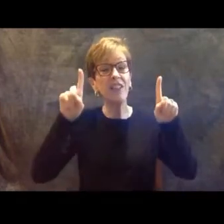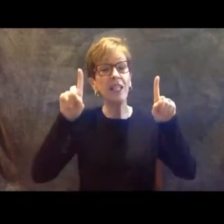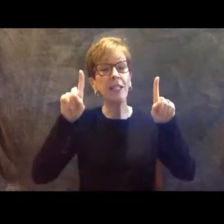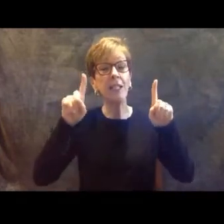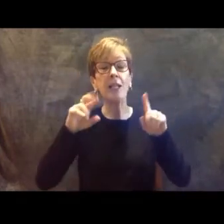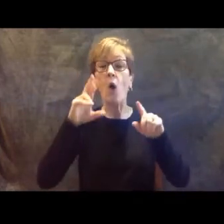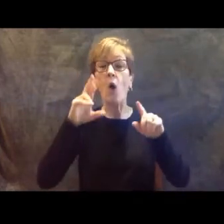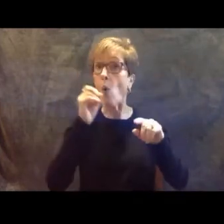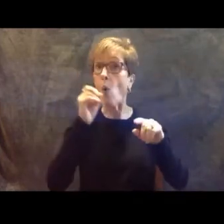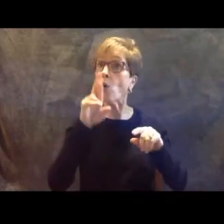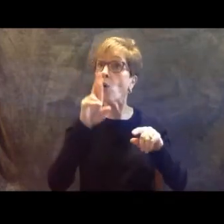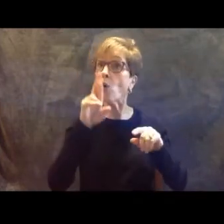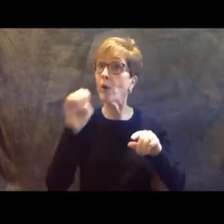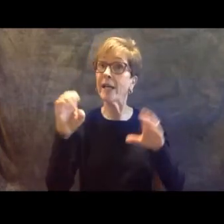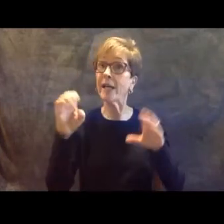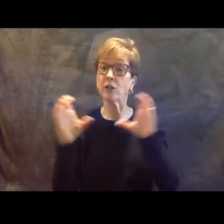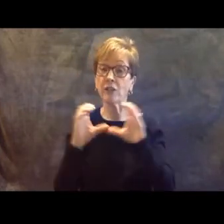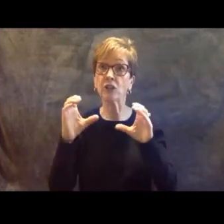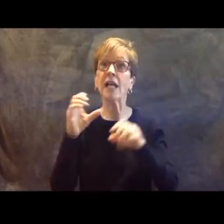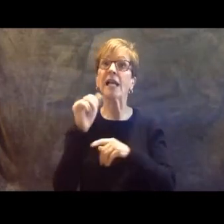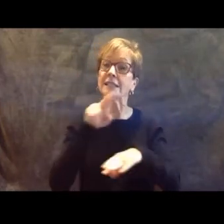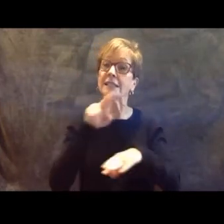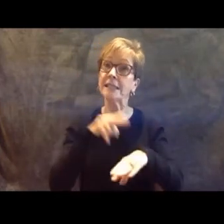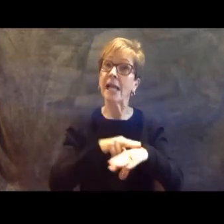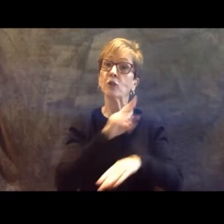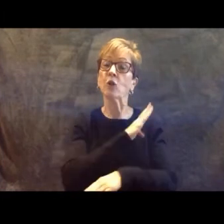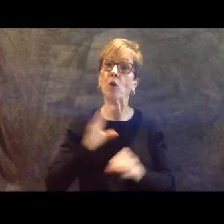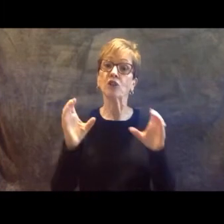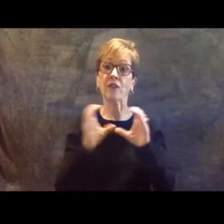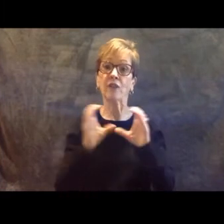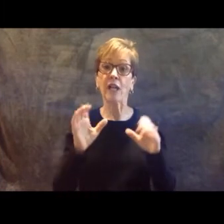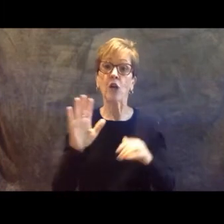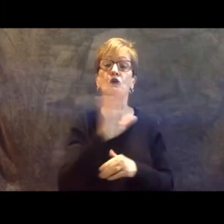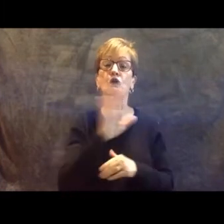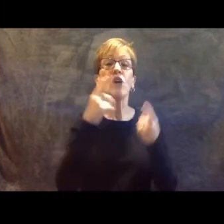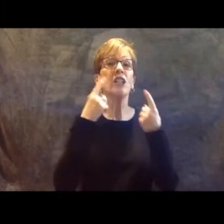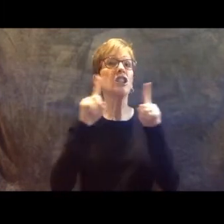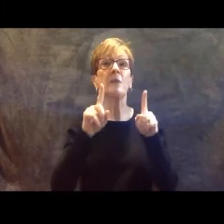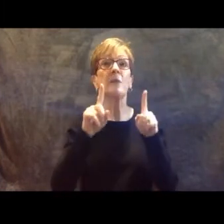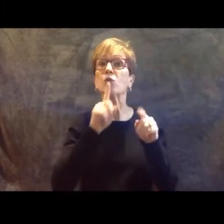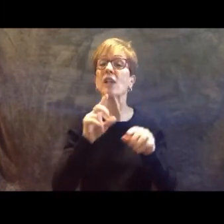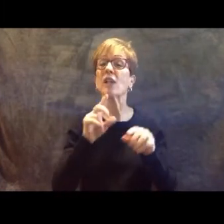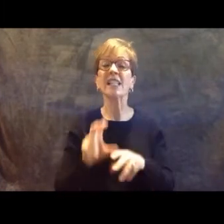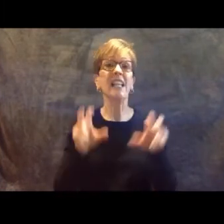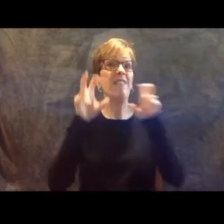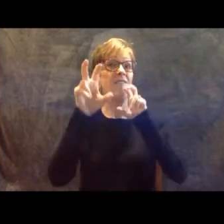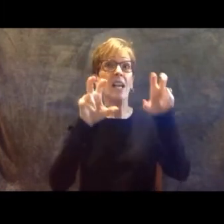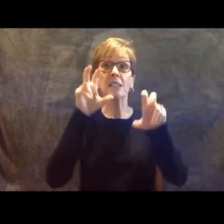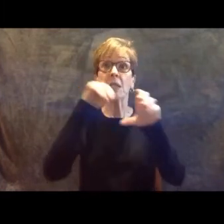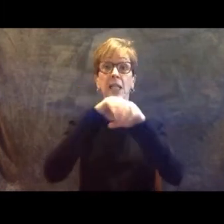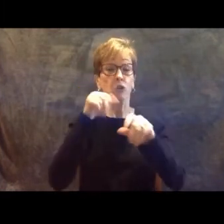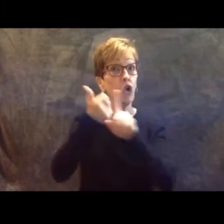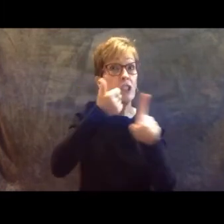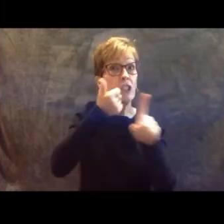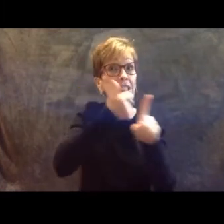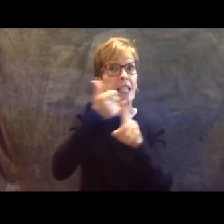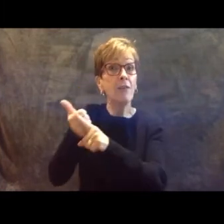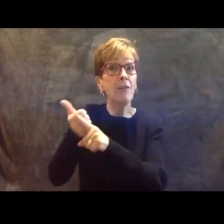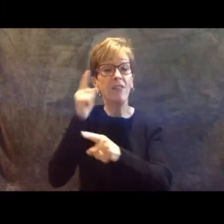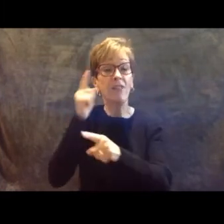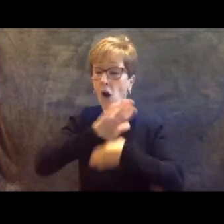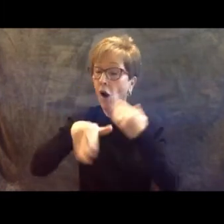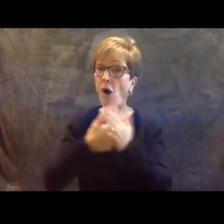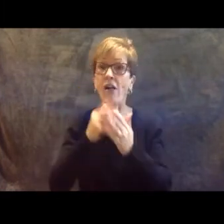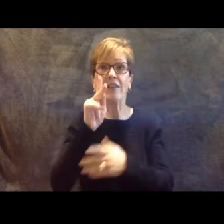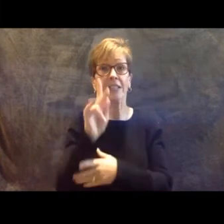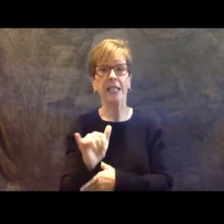national board certification. Your achievement is an investment in yourselves and our entire Commonwealth. So proud